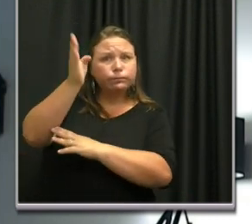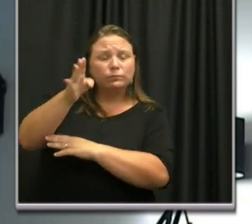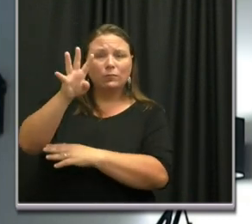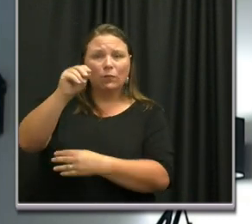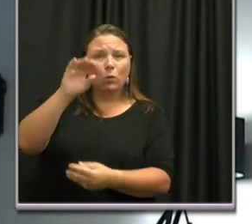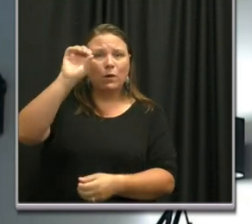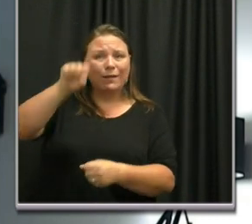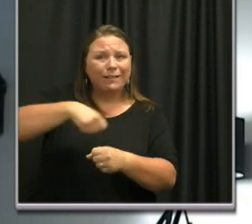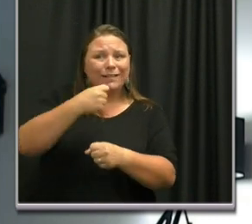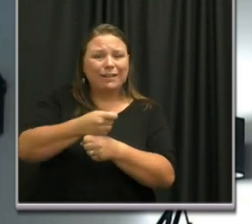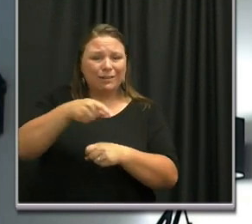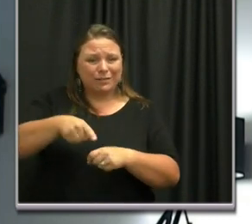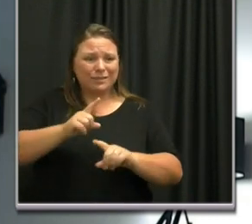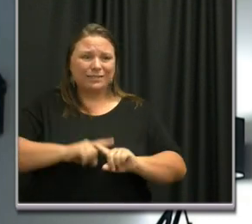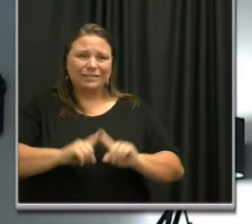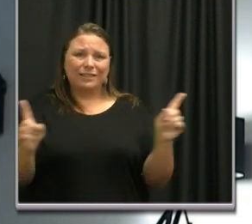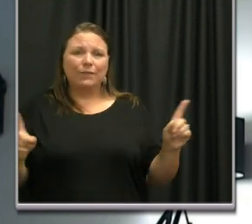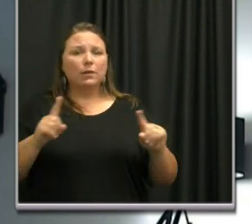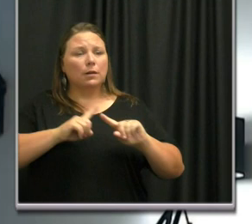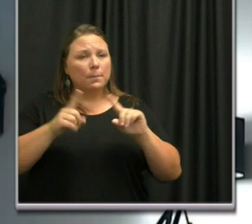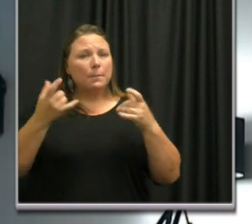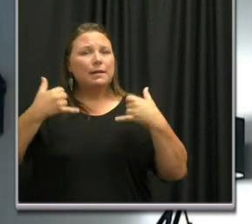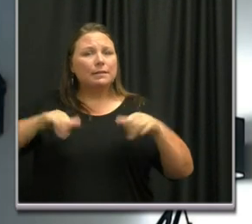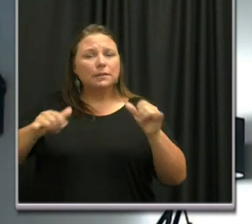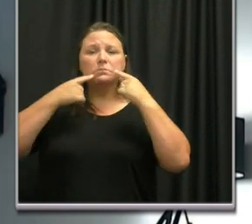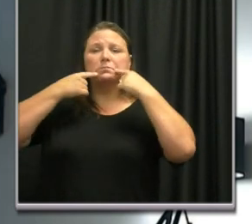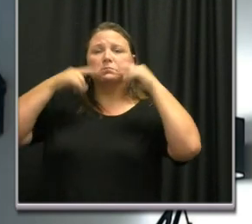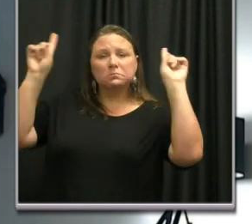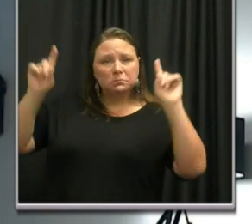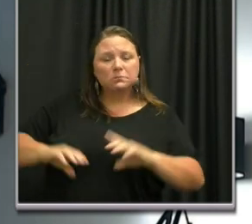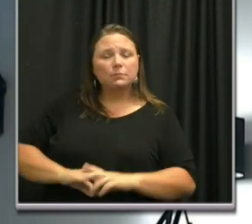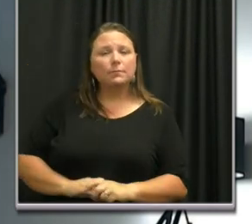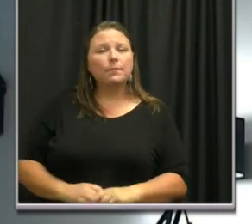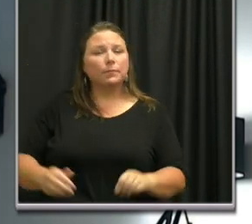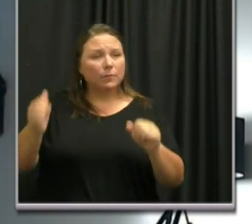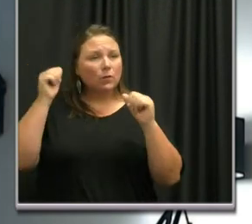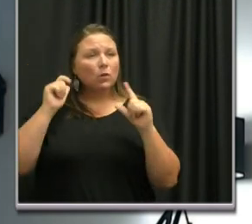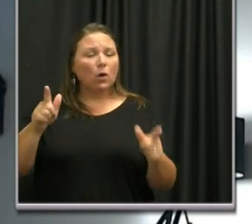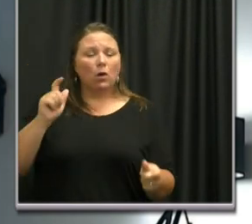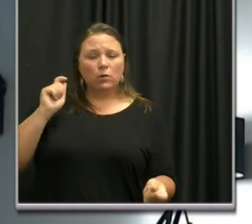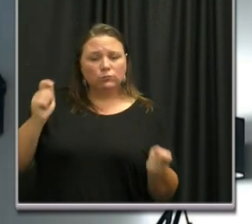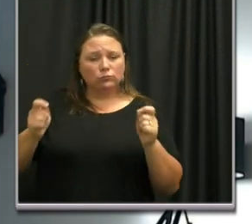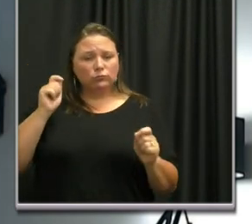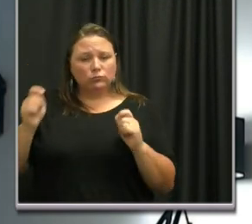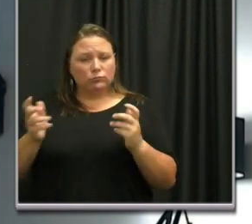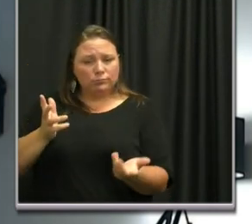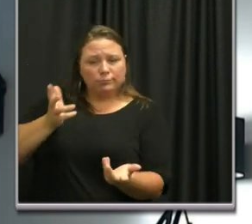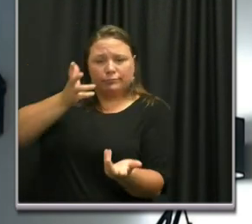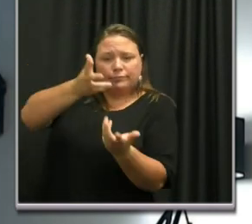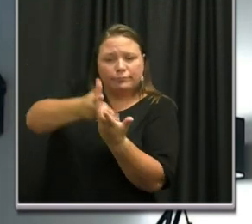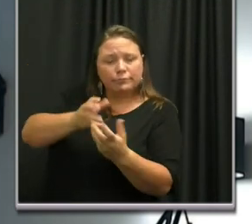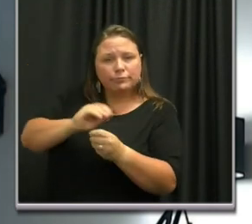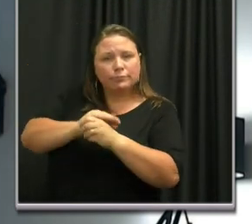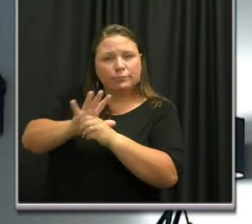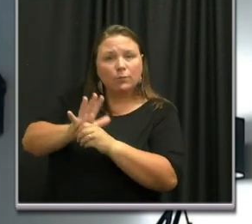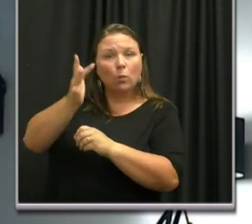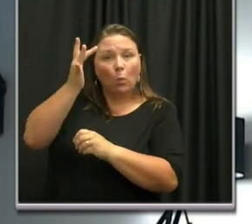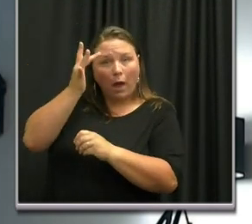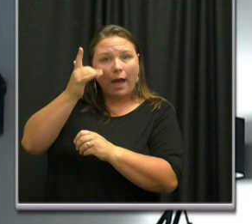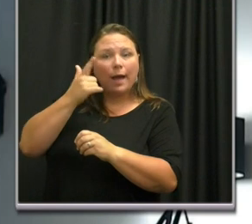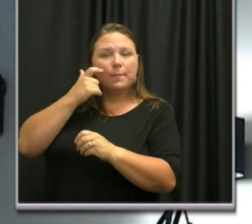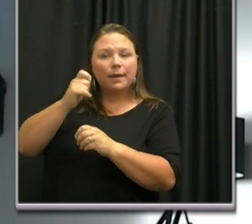but we made it work. We all adjusted to COVID because COVID